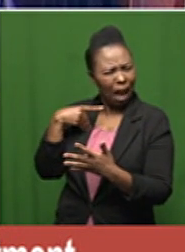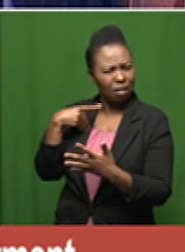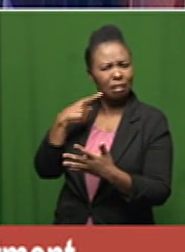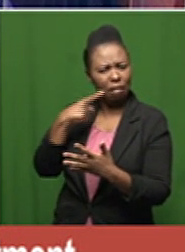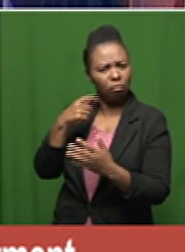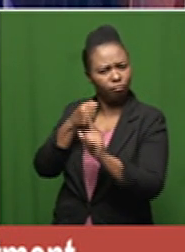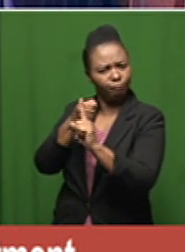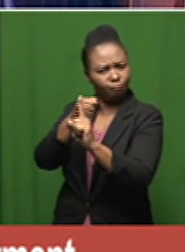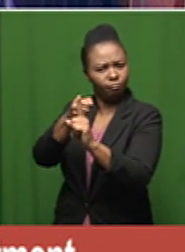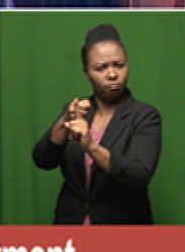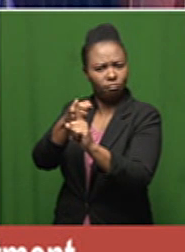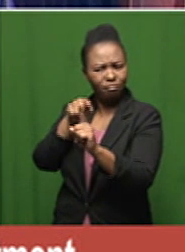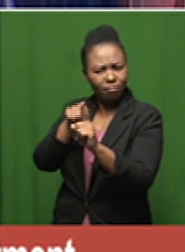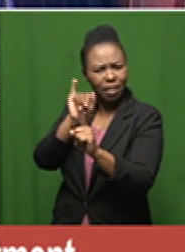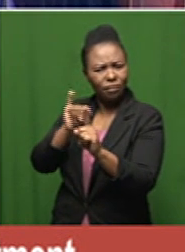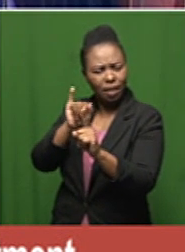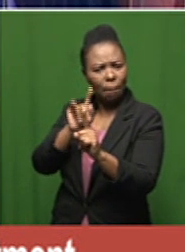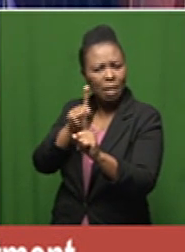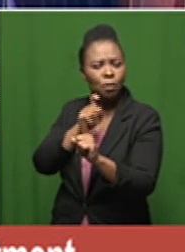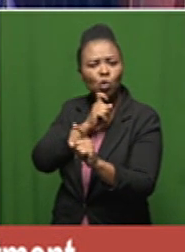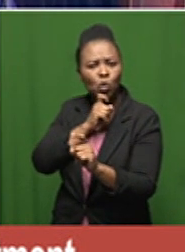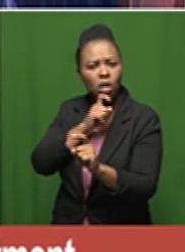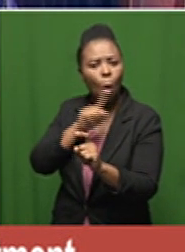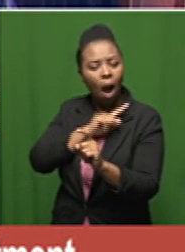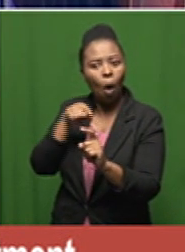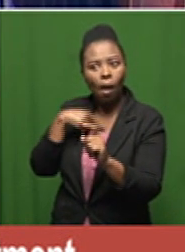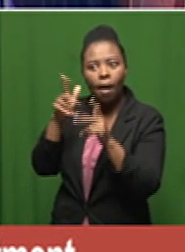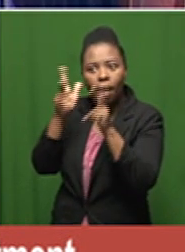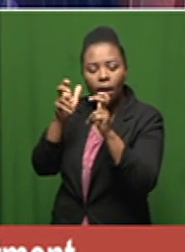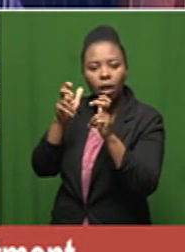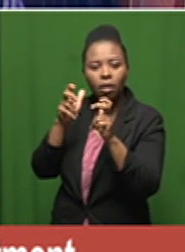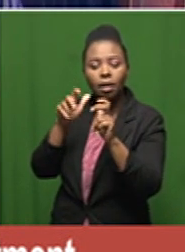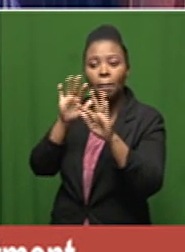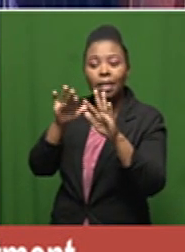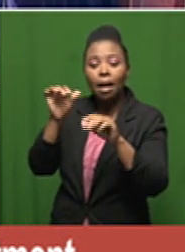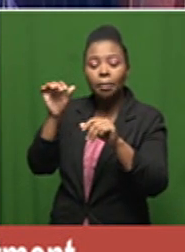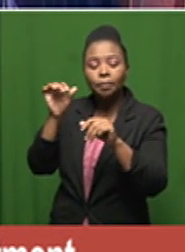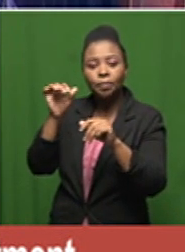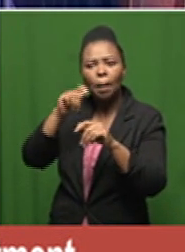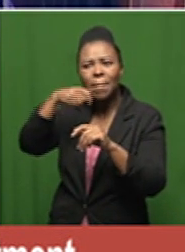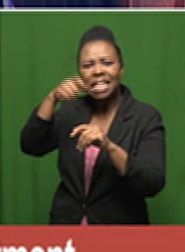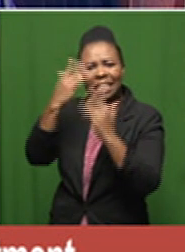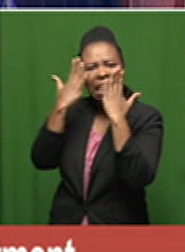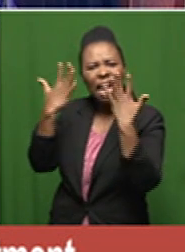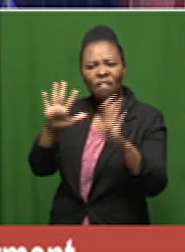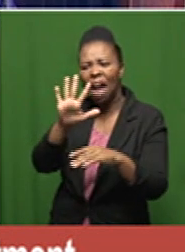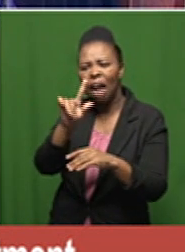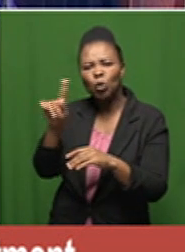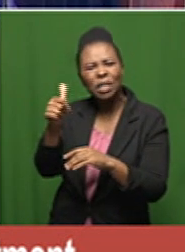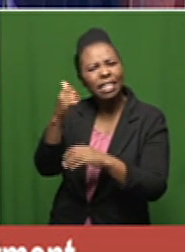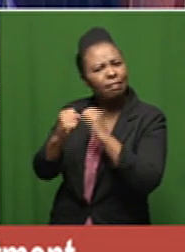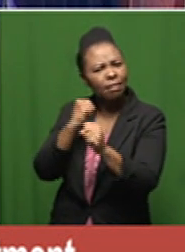you know we as lay people will hear from someone who's studied medicine for five six years and maybe even specialized